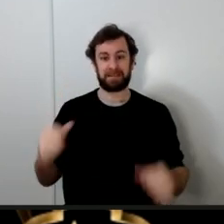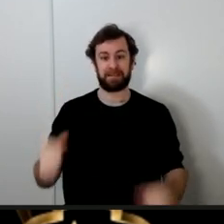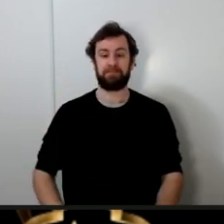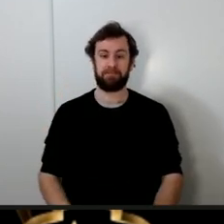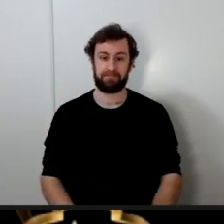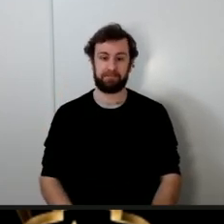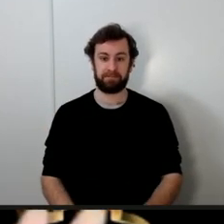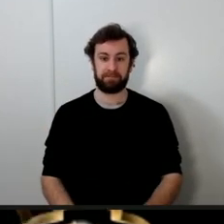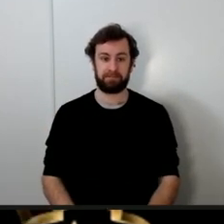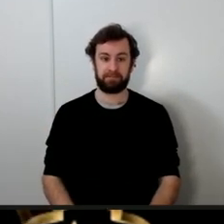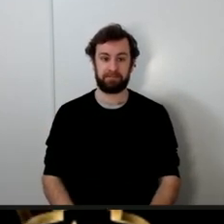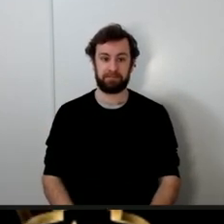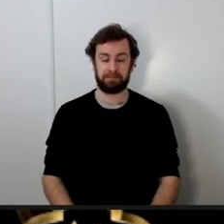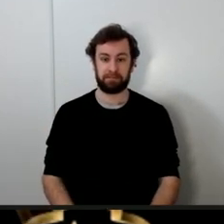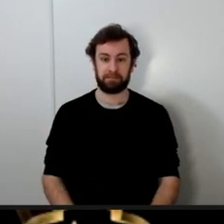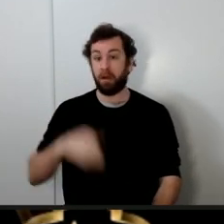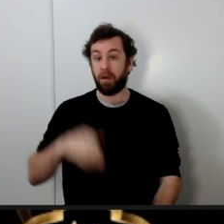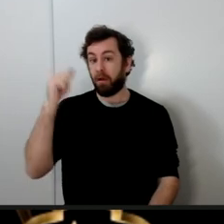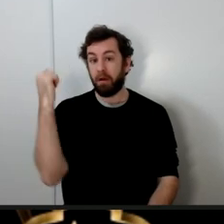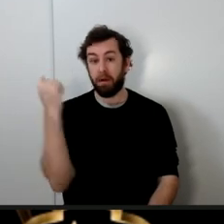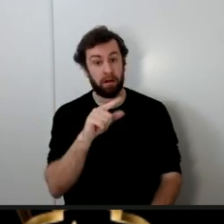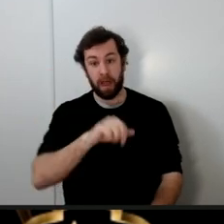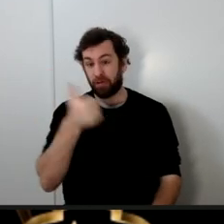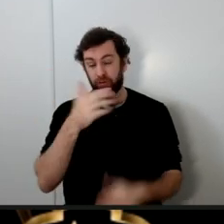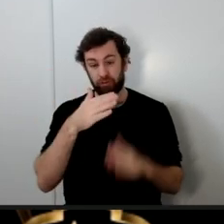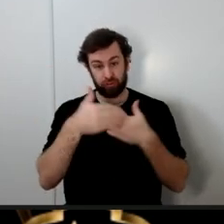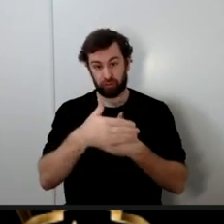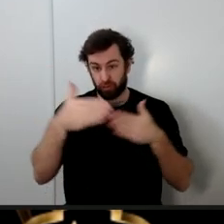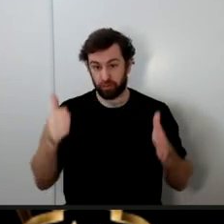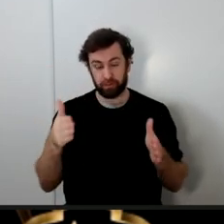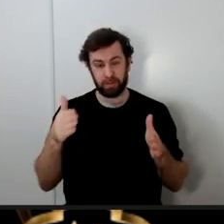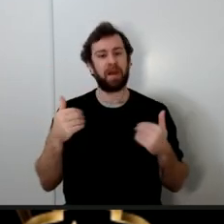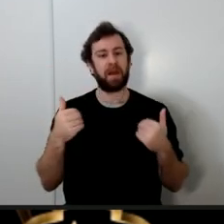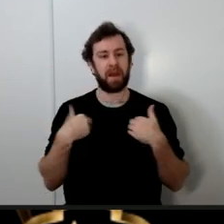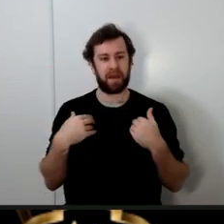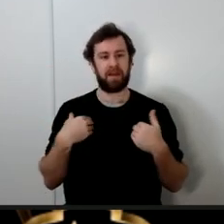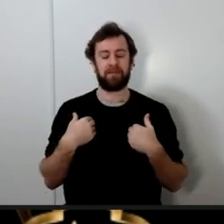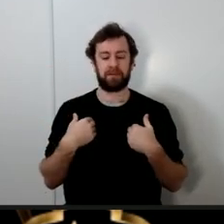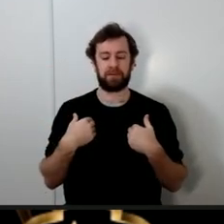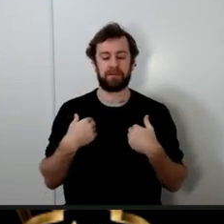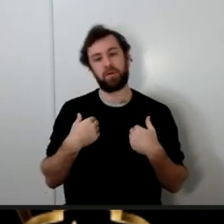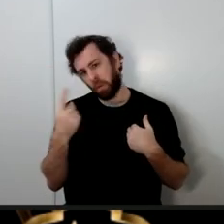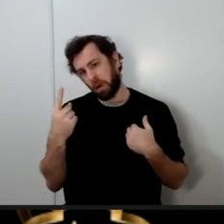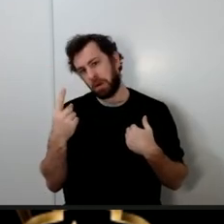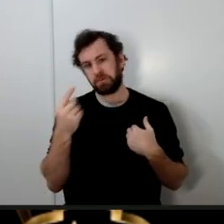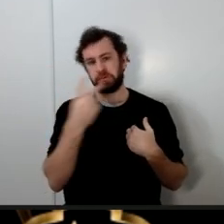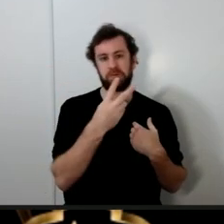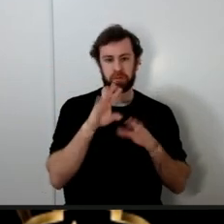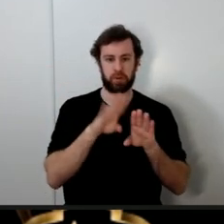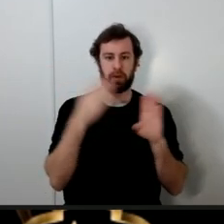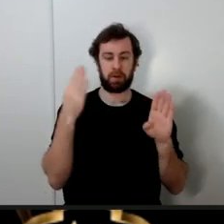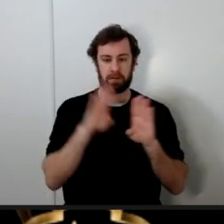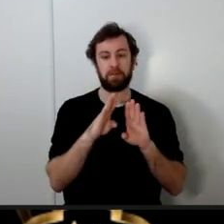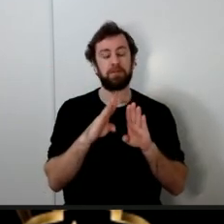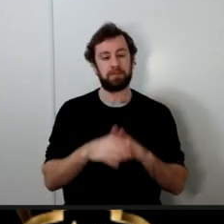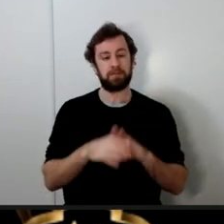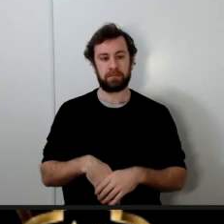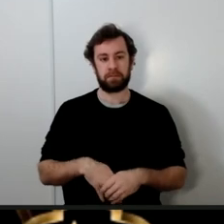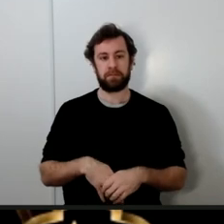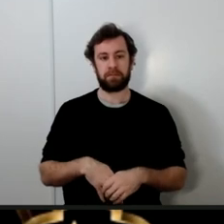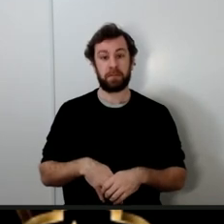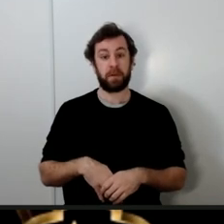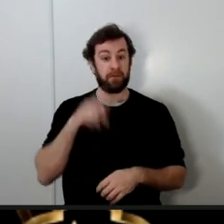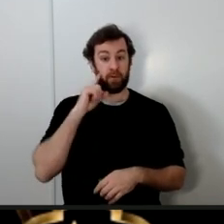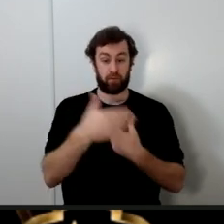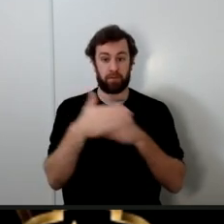all the other rooms they had either one or two doors for those rooms that had two doors